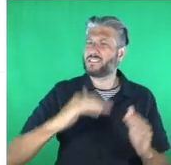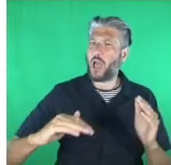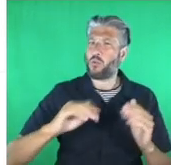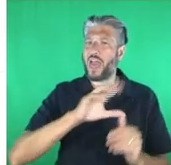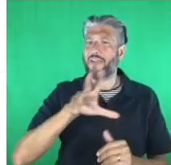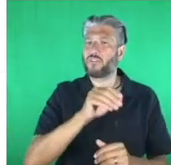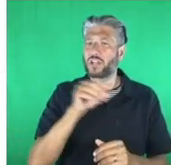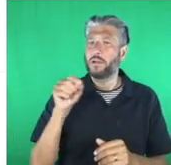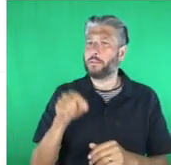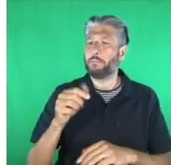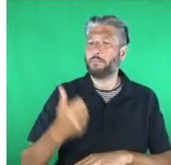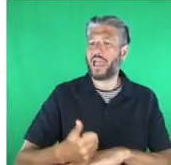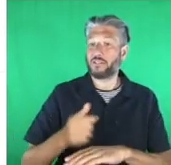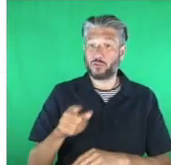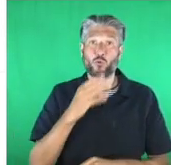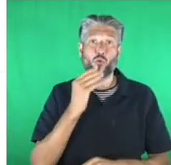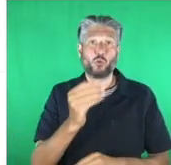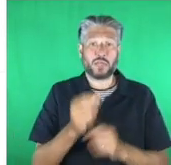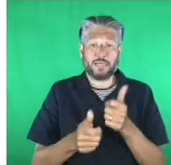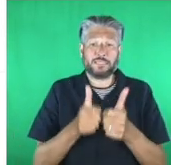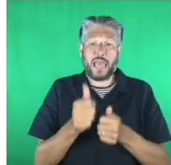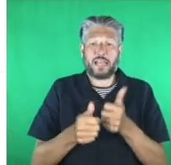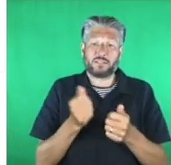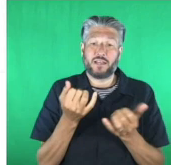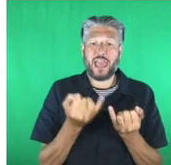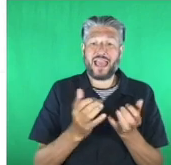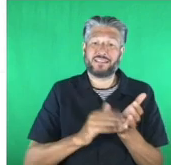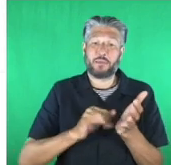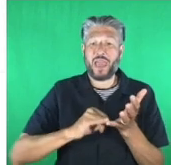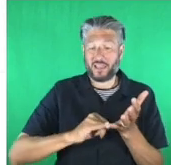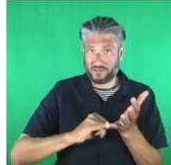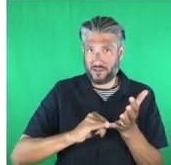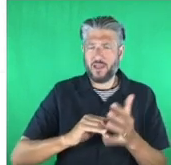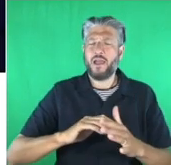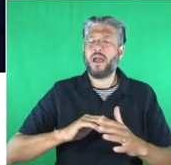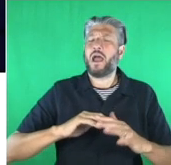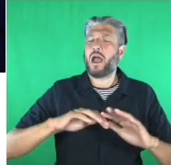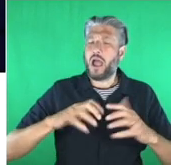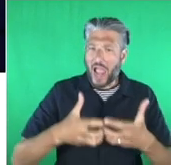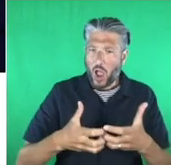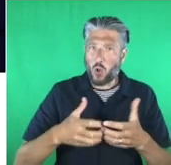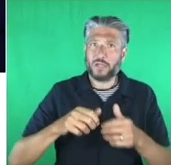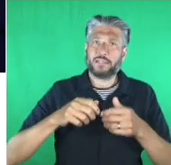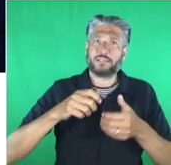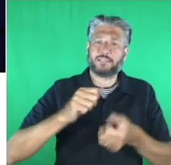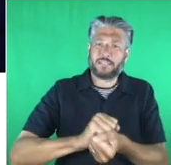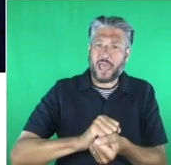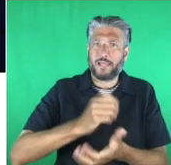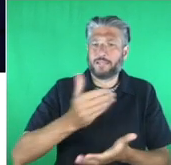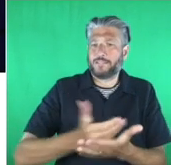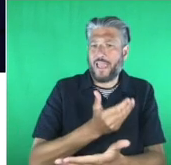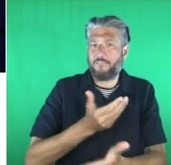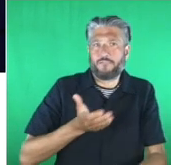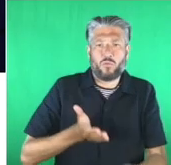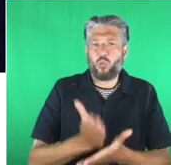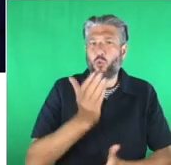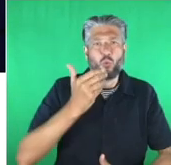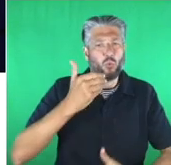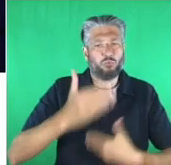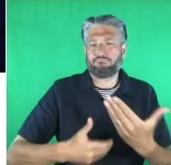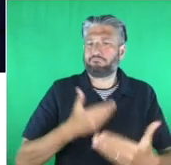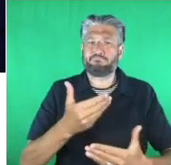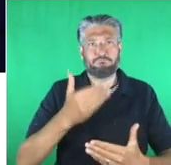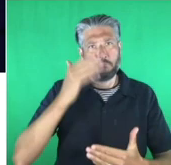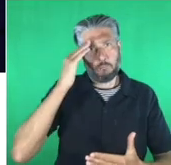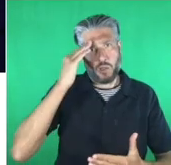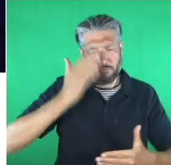simple using to share information to stay safe during childbirth but past winner from a few years ago and a really simple example of technology having a huge